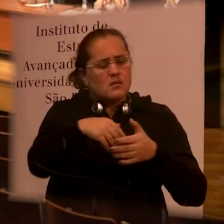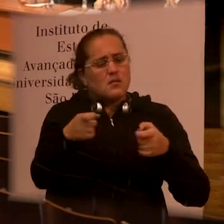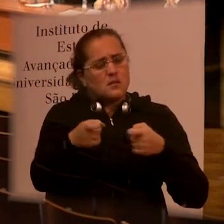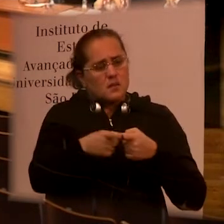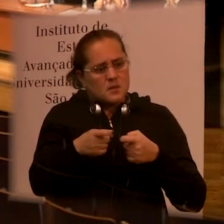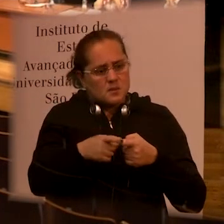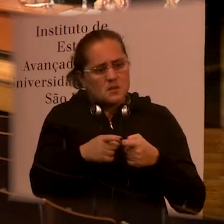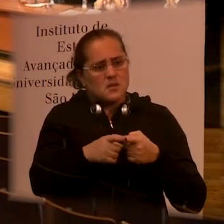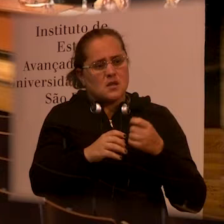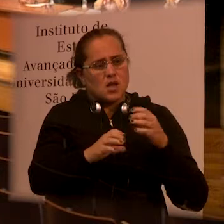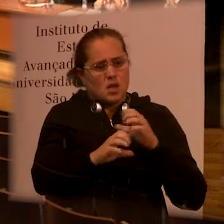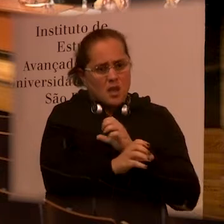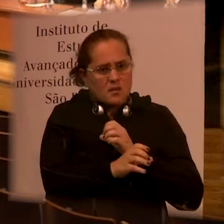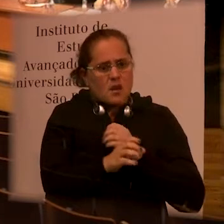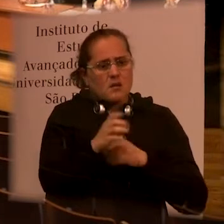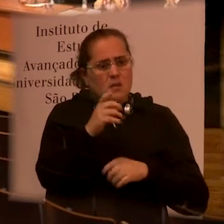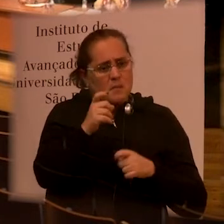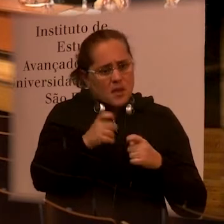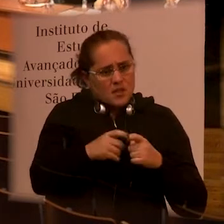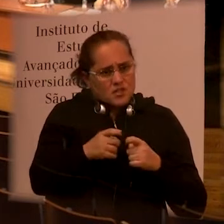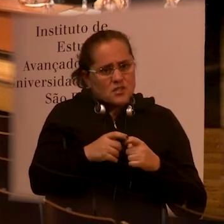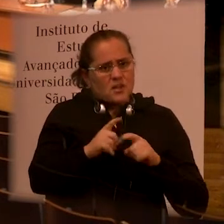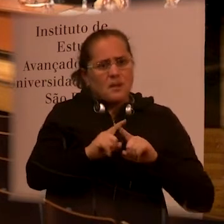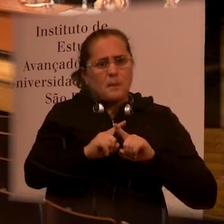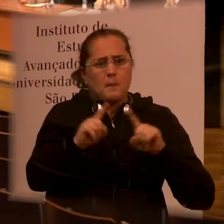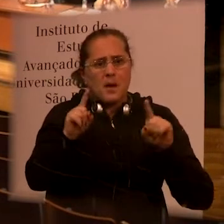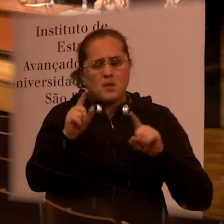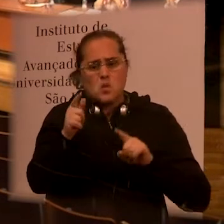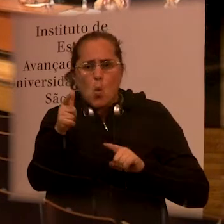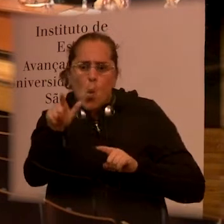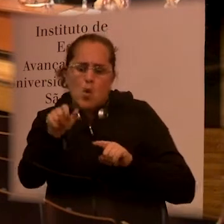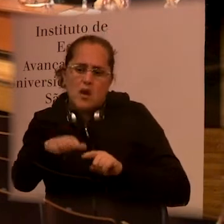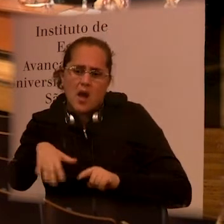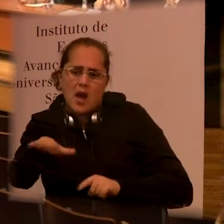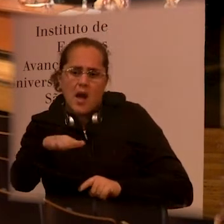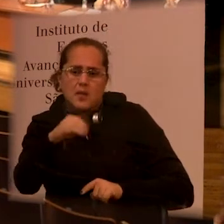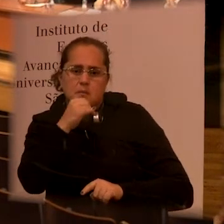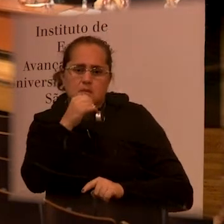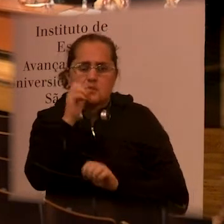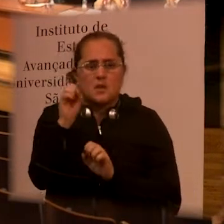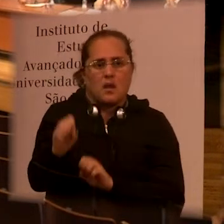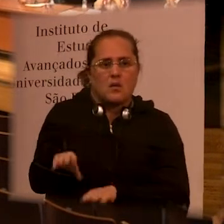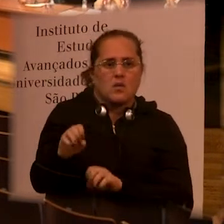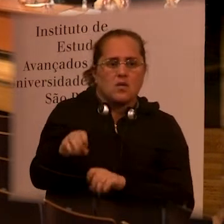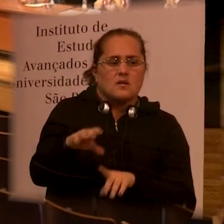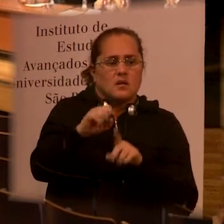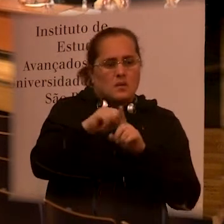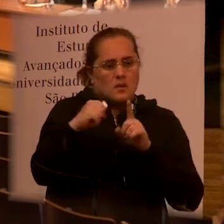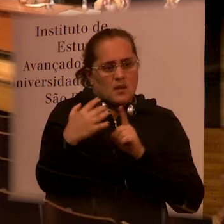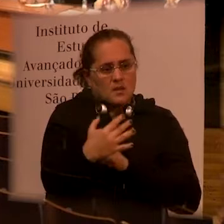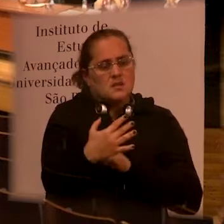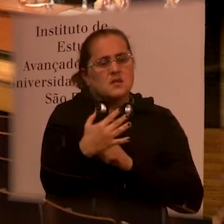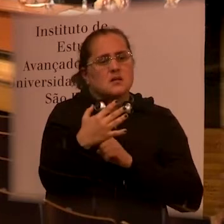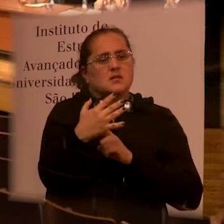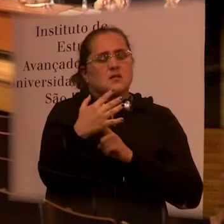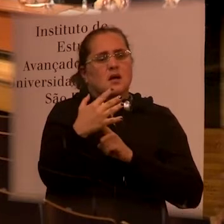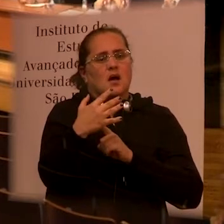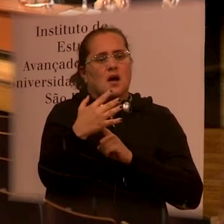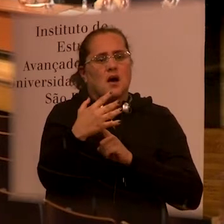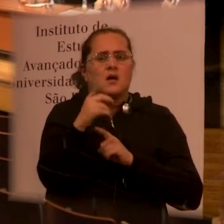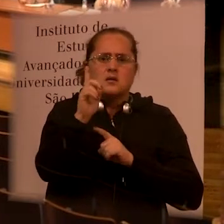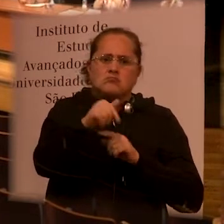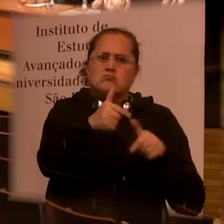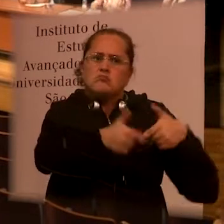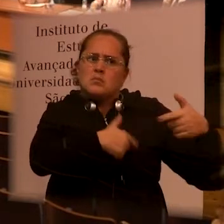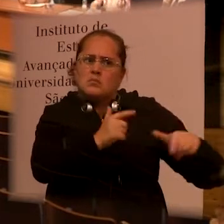science and medical science, but in other areas, like in education and public health, public assistance,